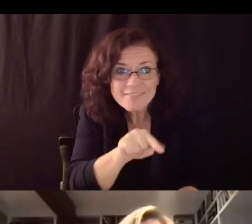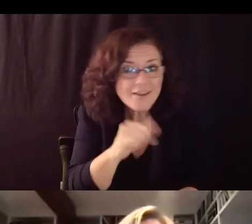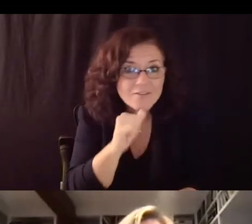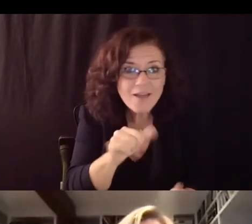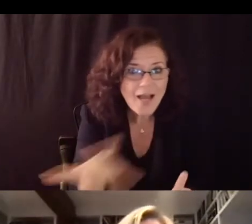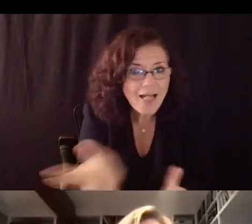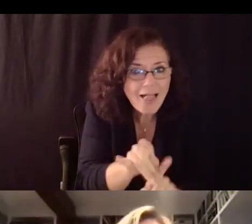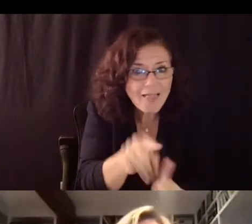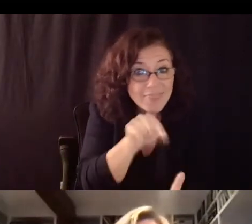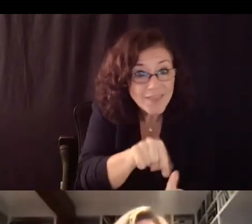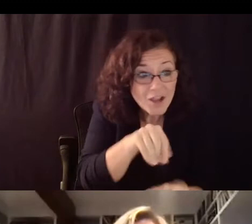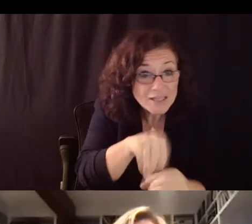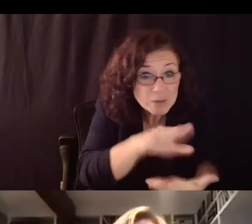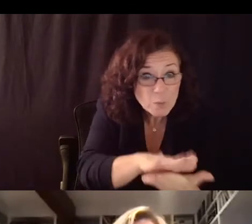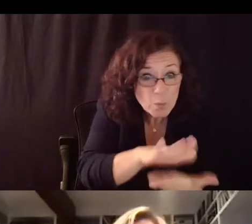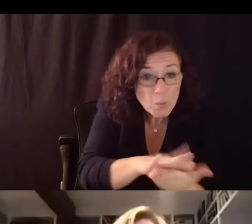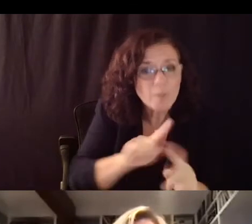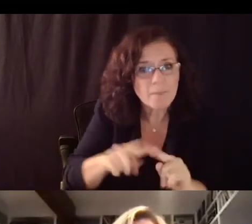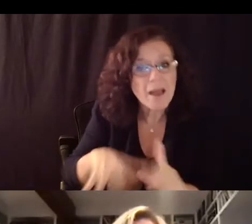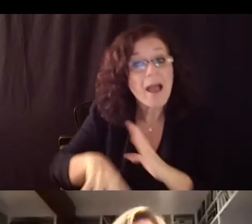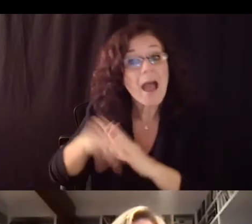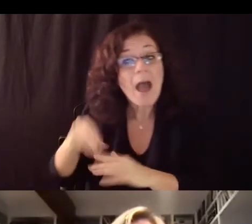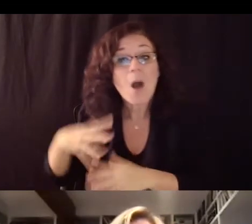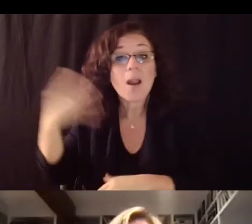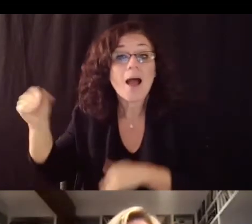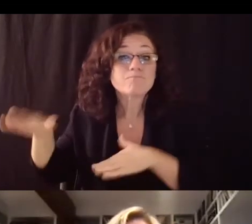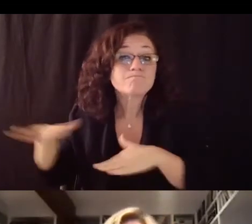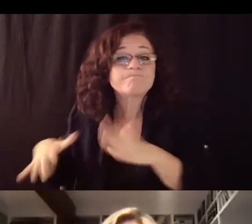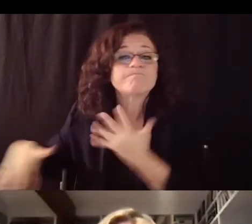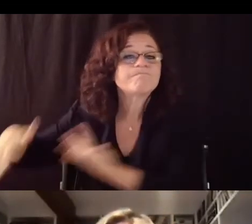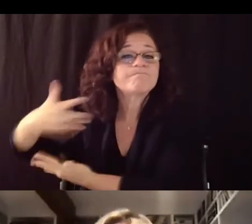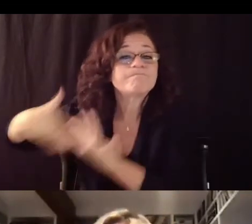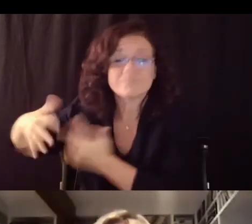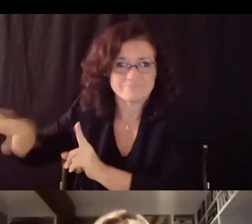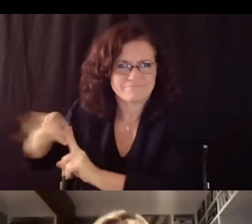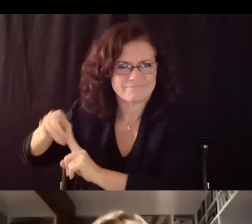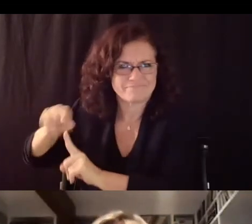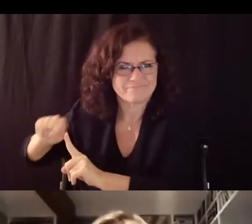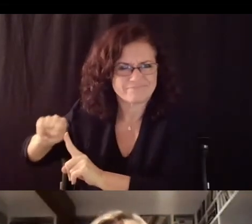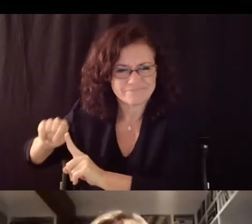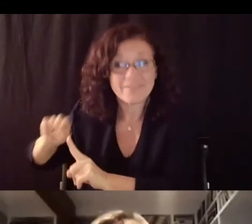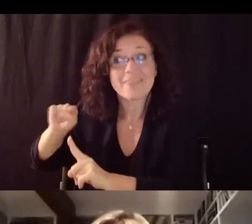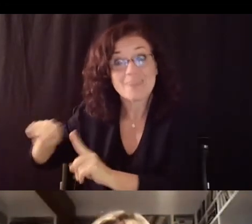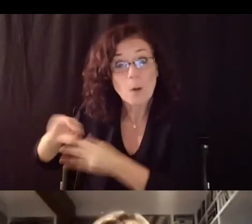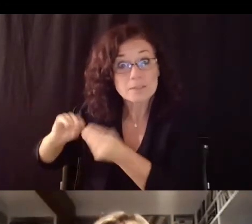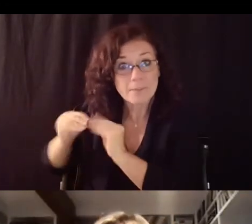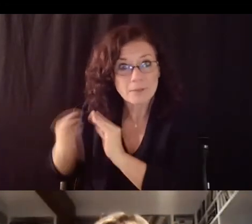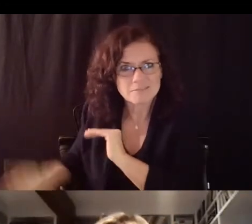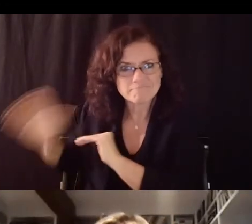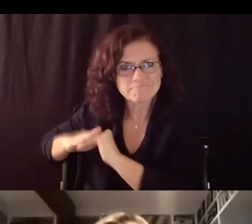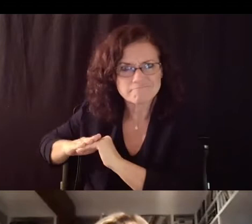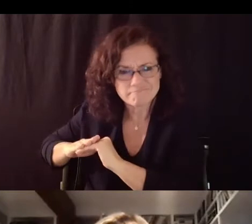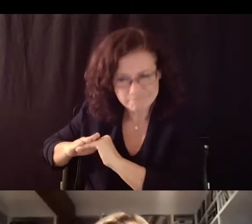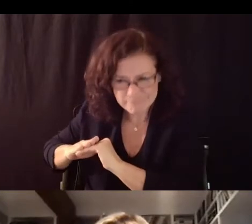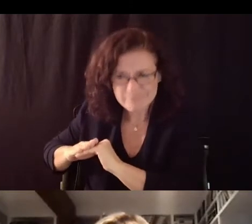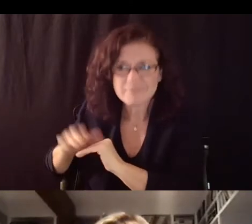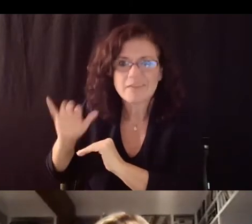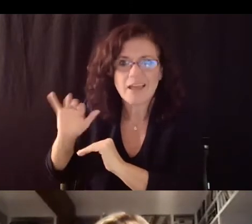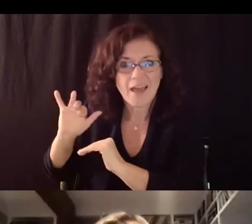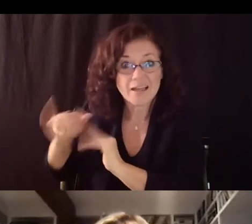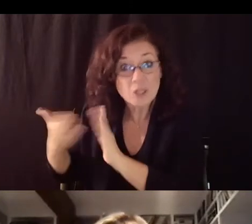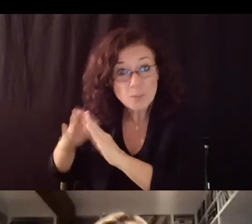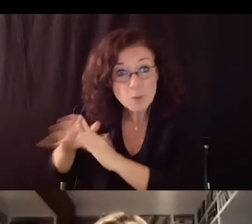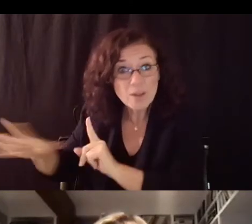uh being you know being um infected by the community because the rates are increasing there and it's in the community at a higher level